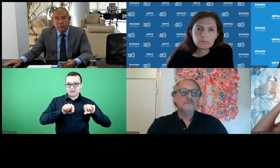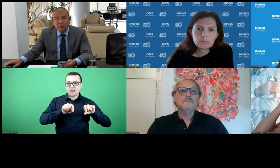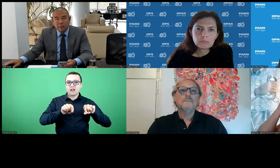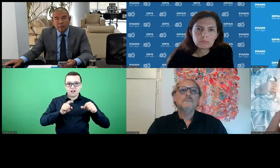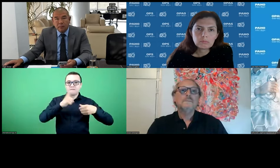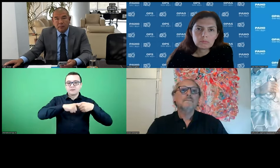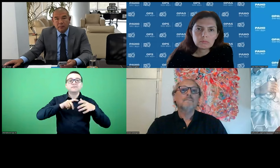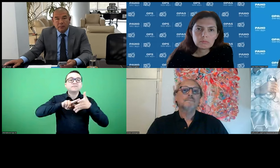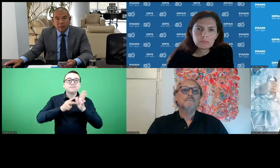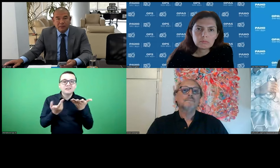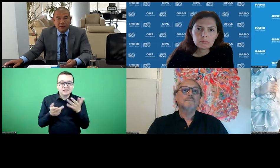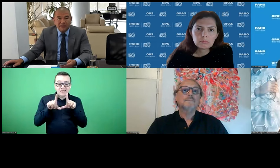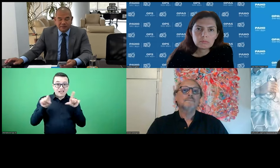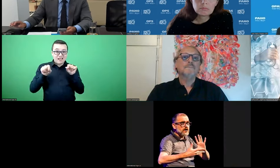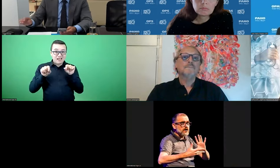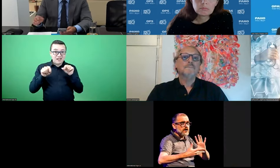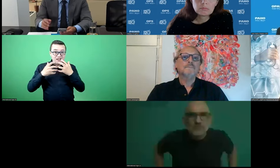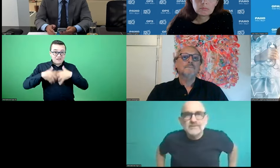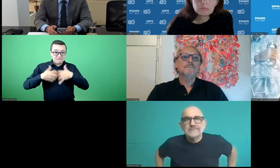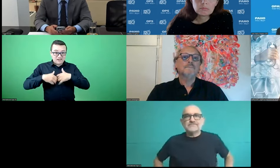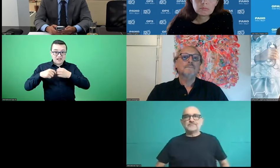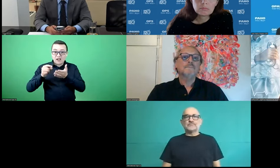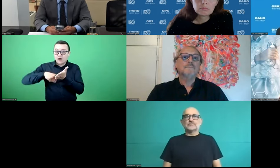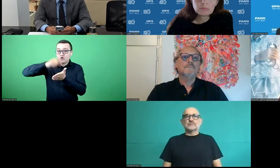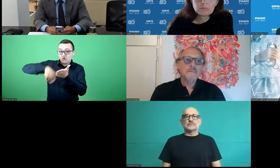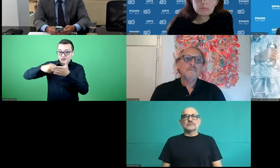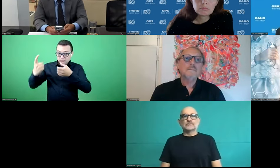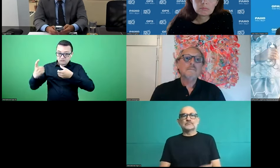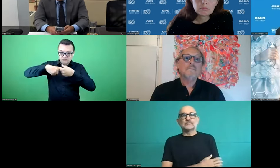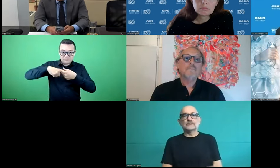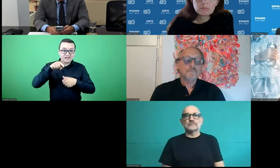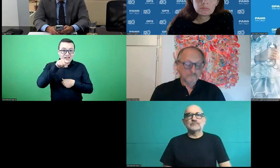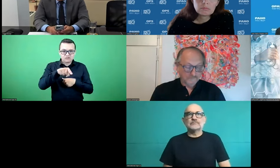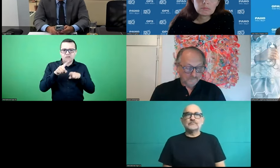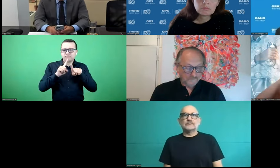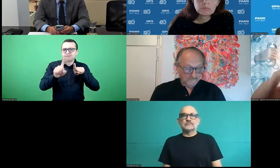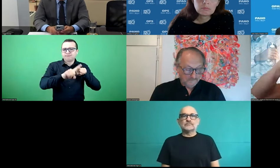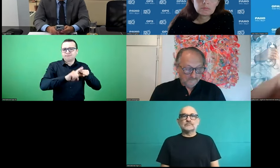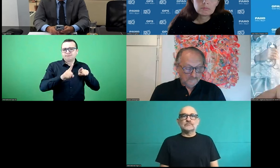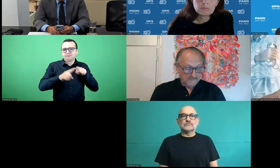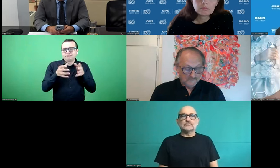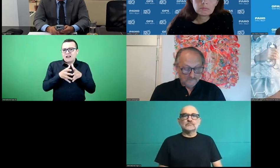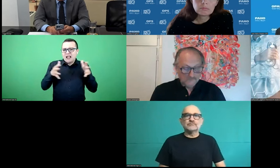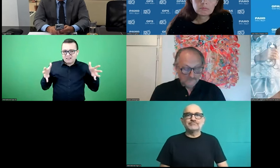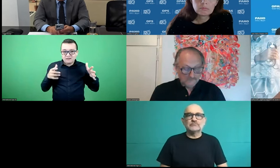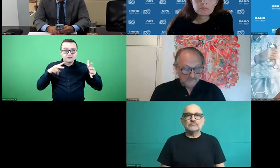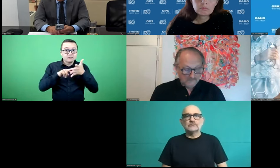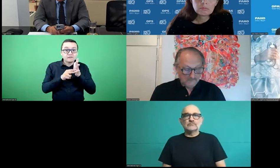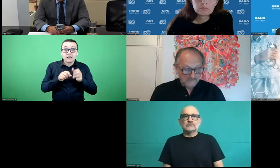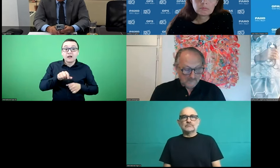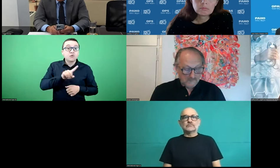institutional collective plans. That is the customer is, uh,